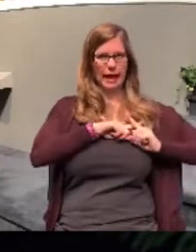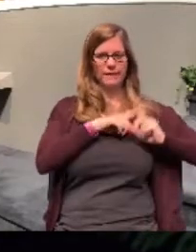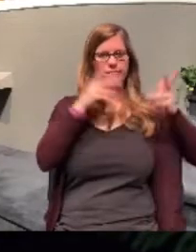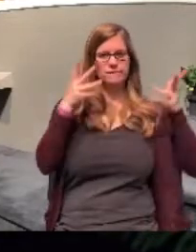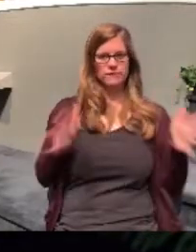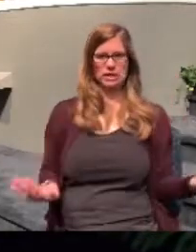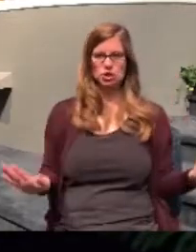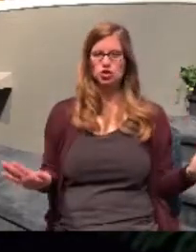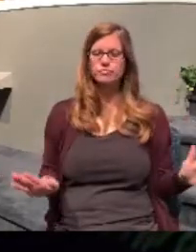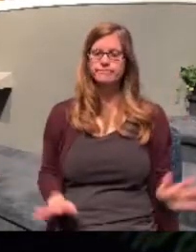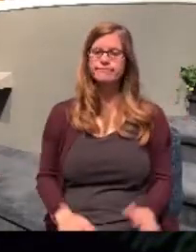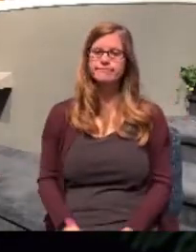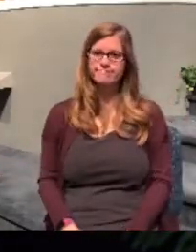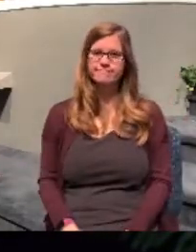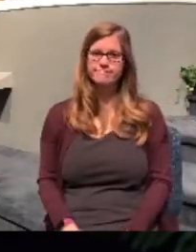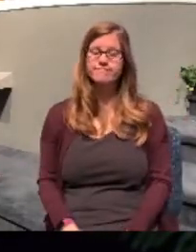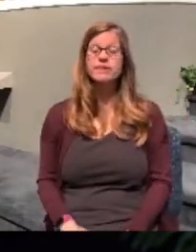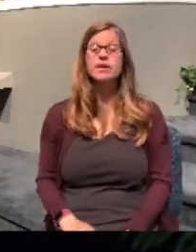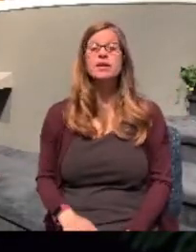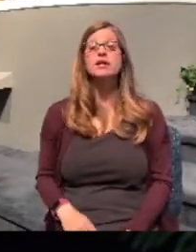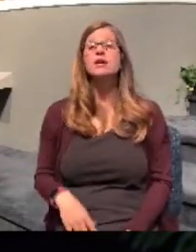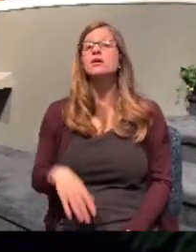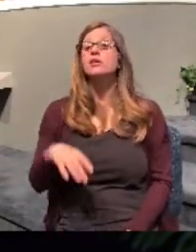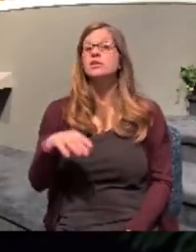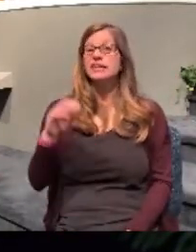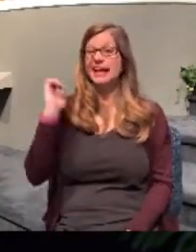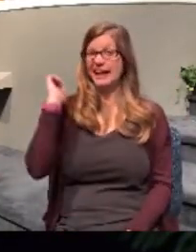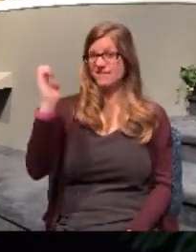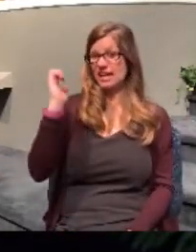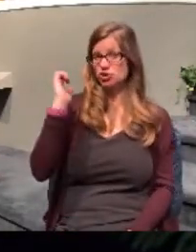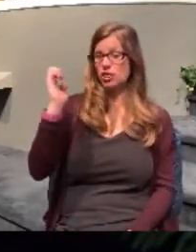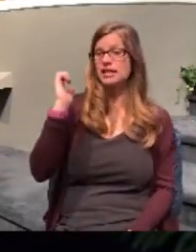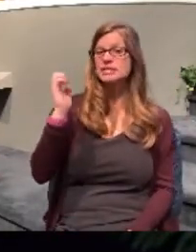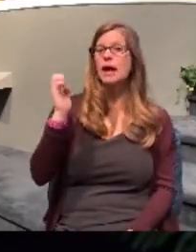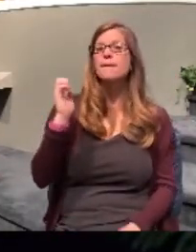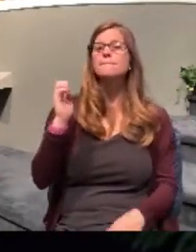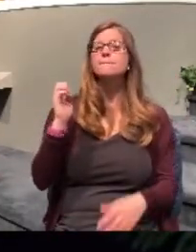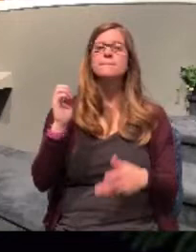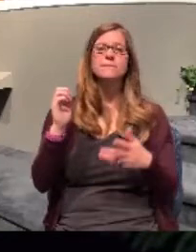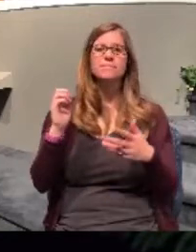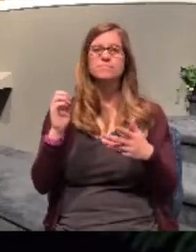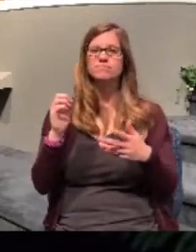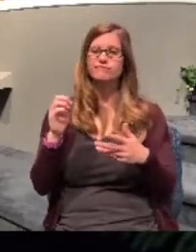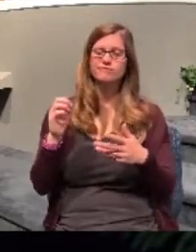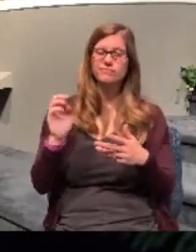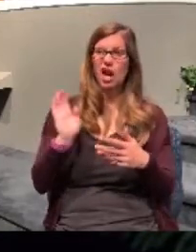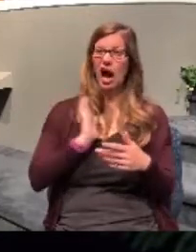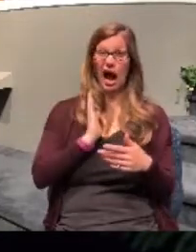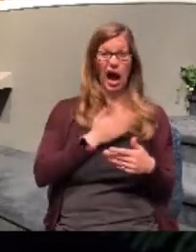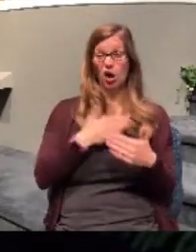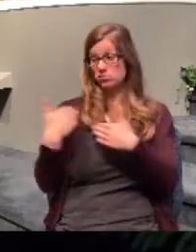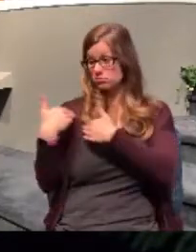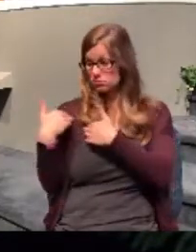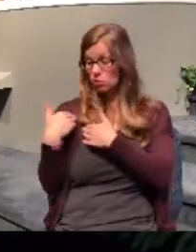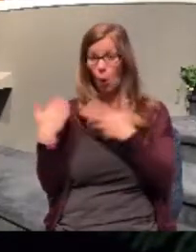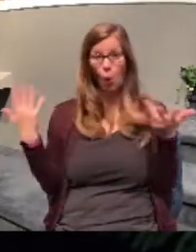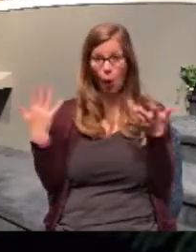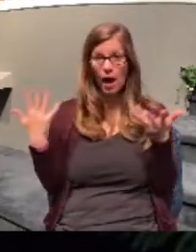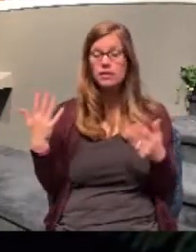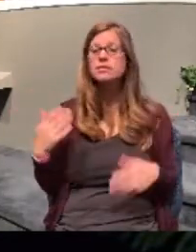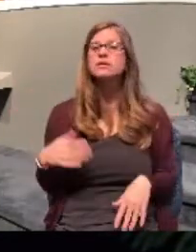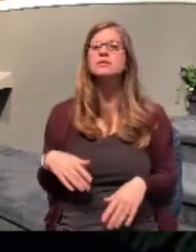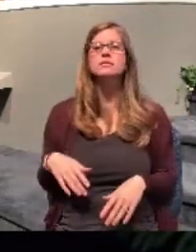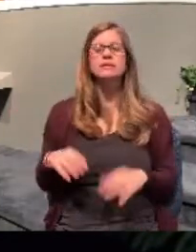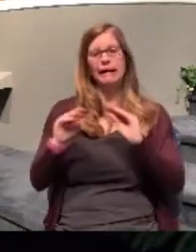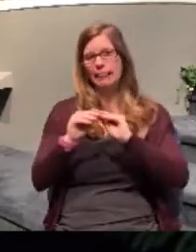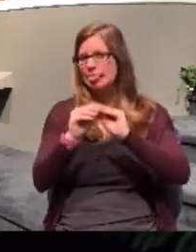personal Savior. When it comes to evangelism, our job is to just faithfully and clearly present